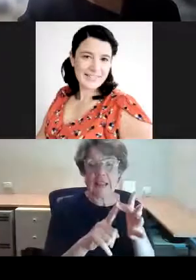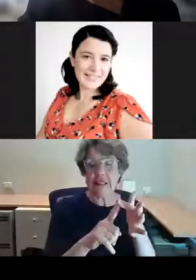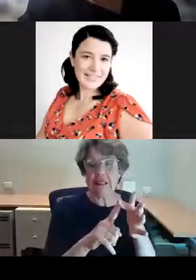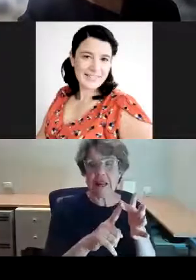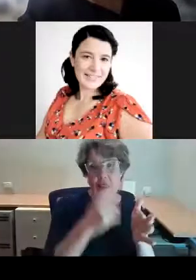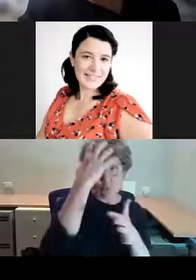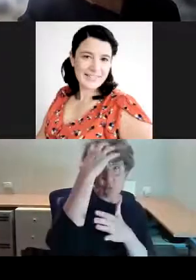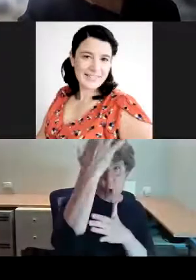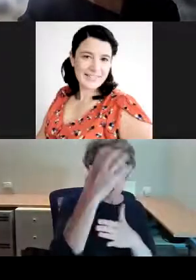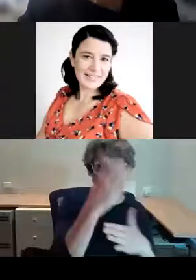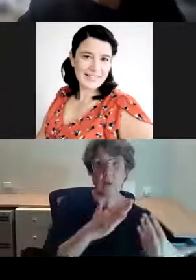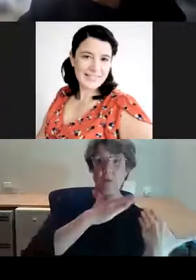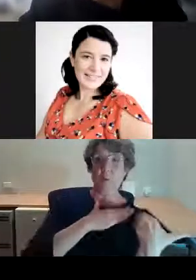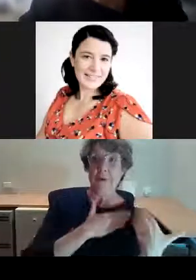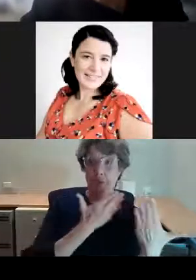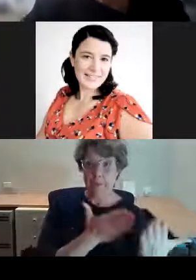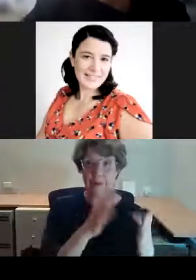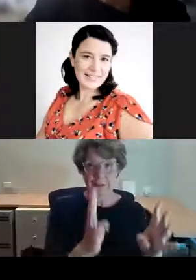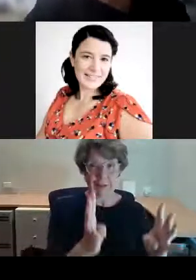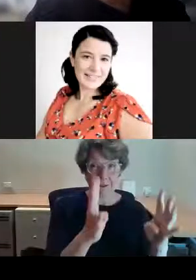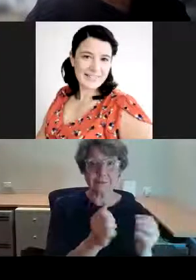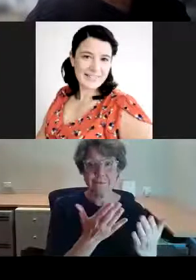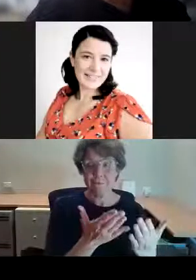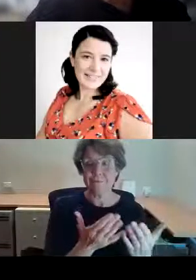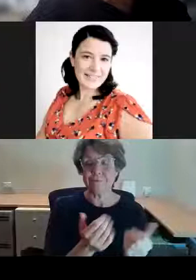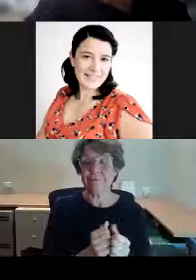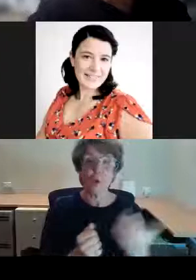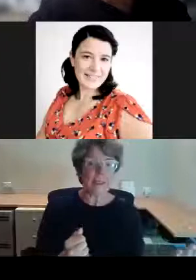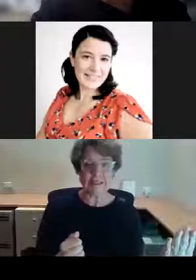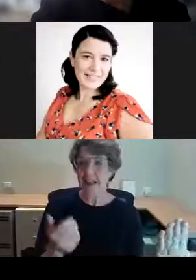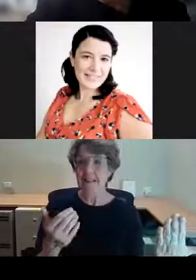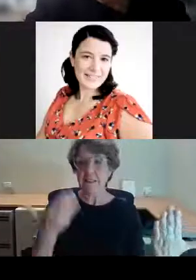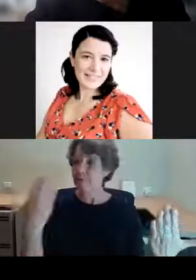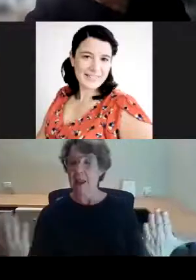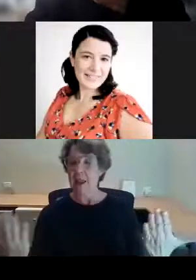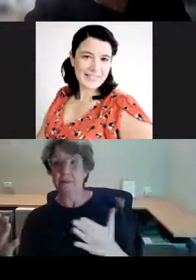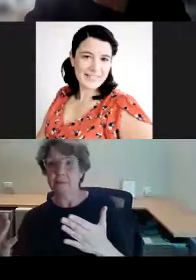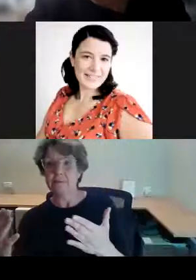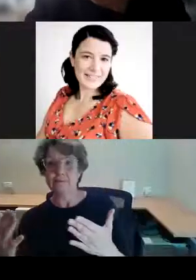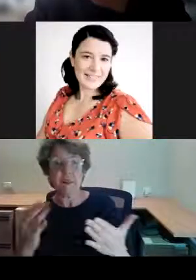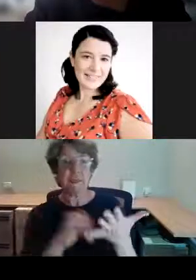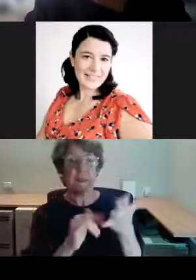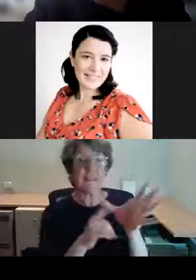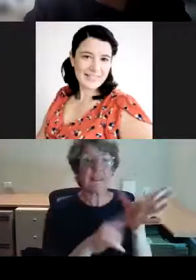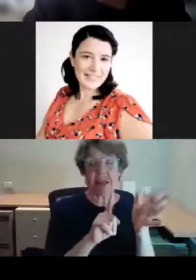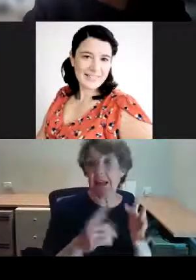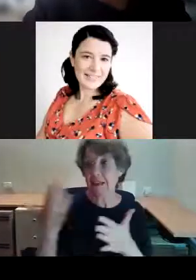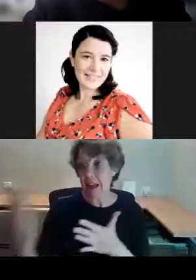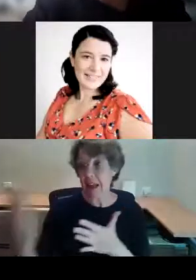that she had to bear. With the representation of the crown